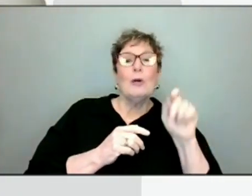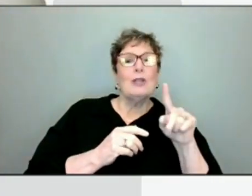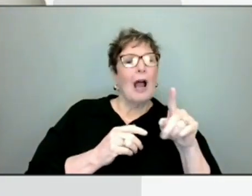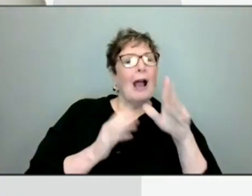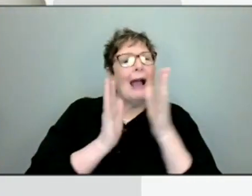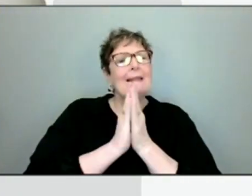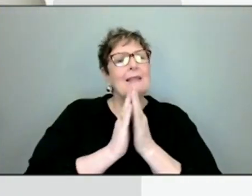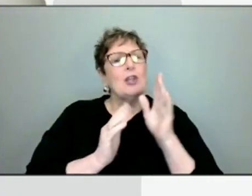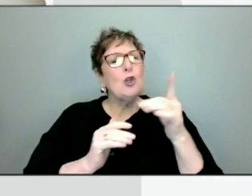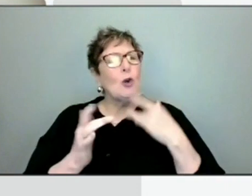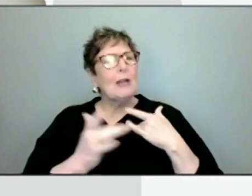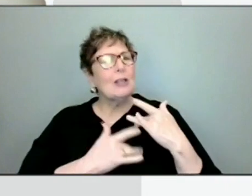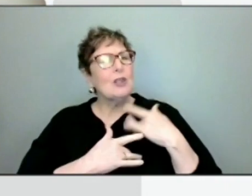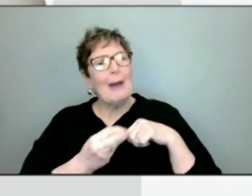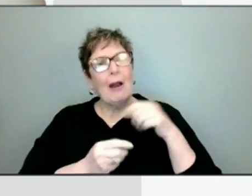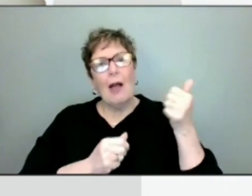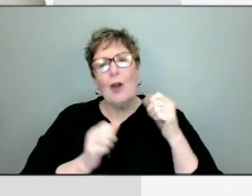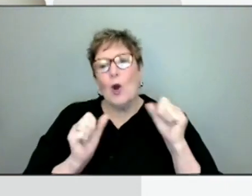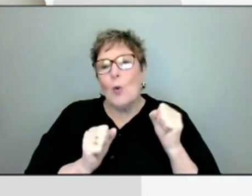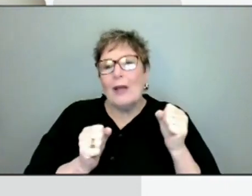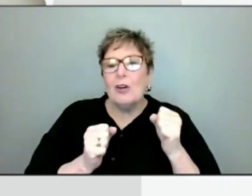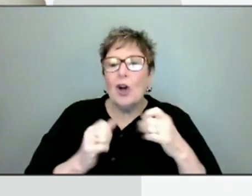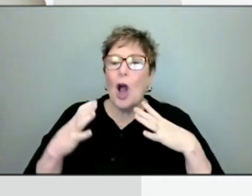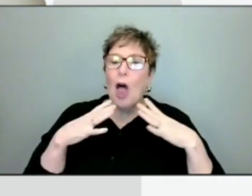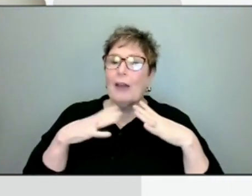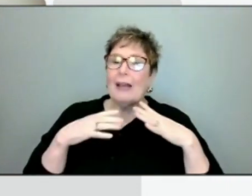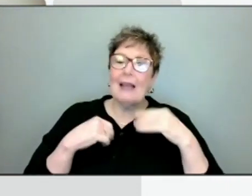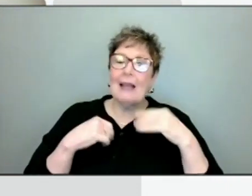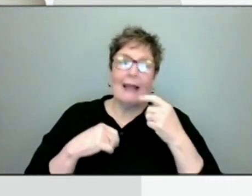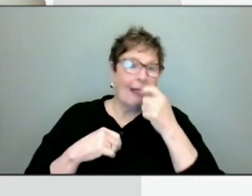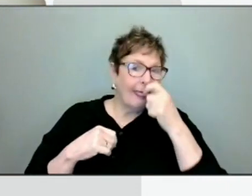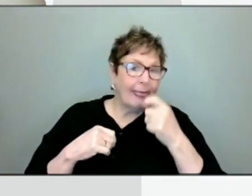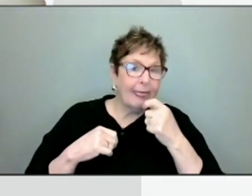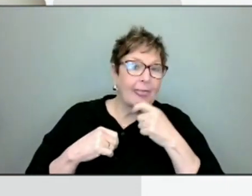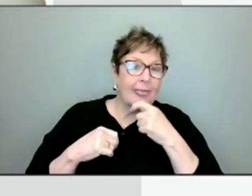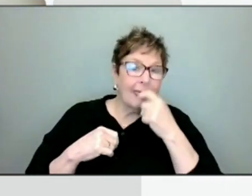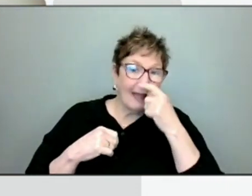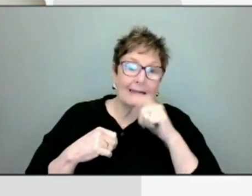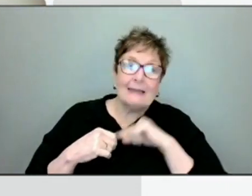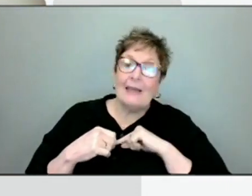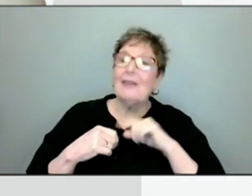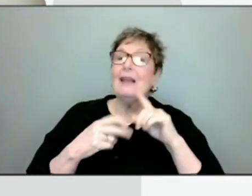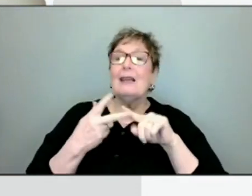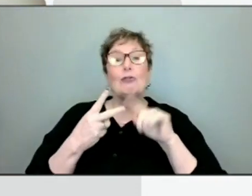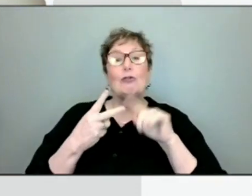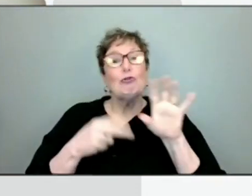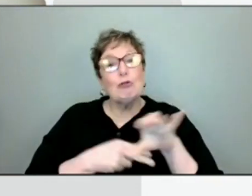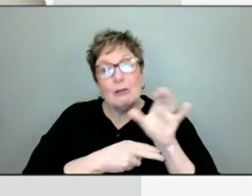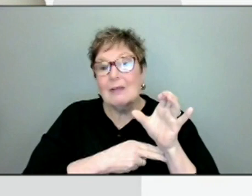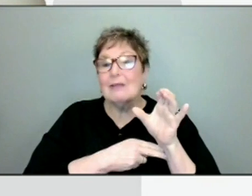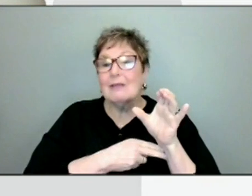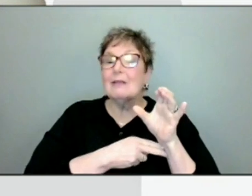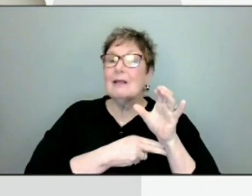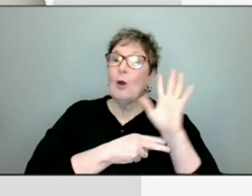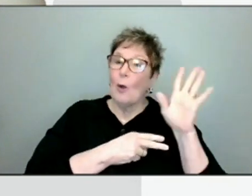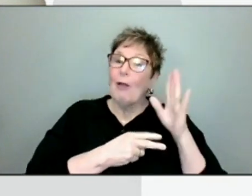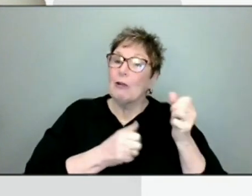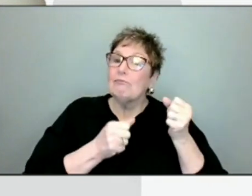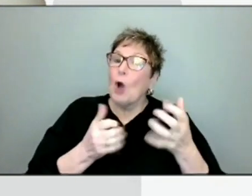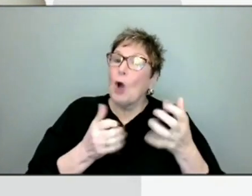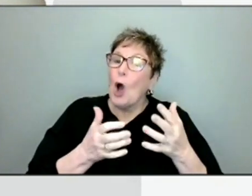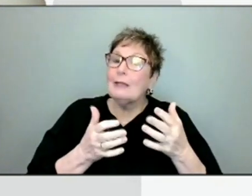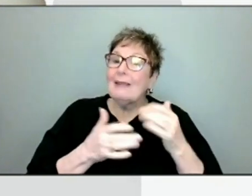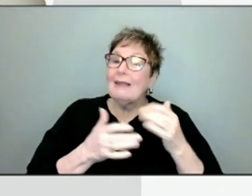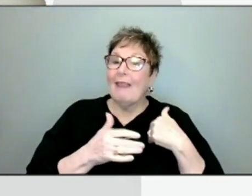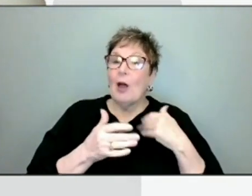that the other winter holidays, like Thanksgiving, Christmas, where people typically gather more, could kind of interfere with these trends going downwards,